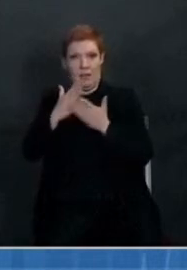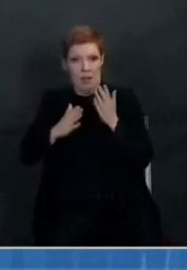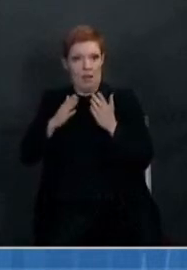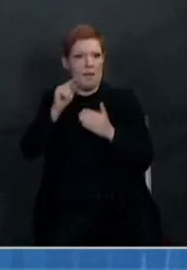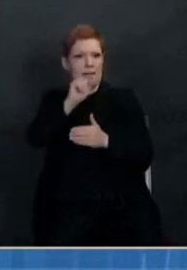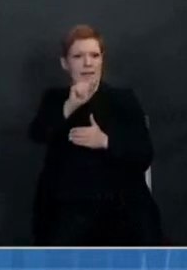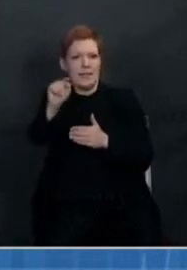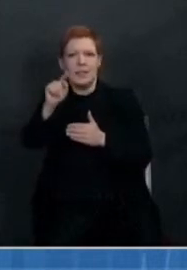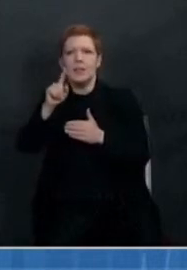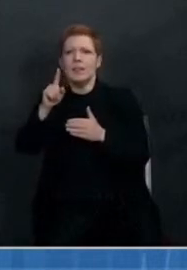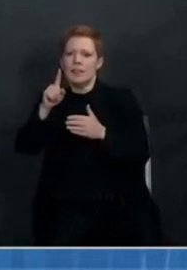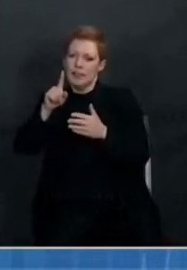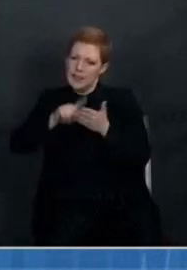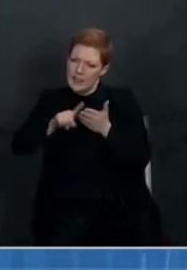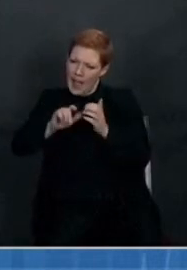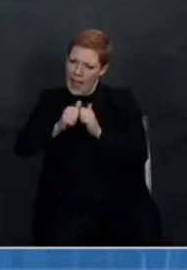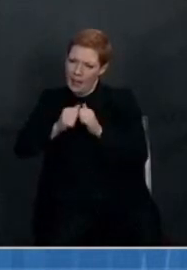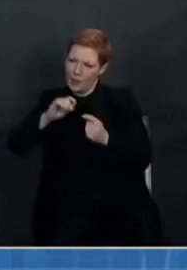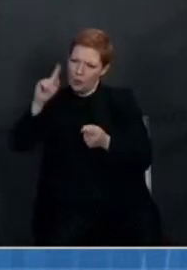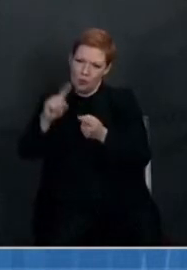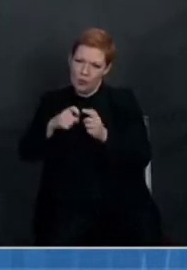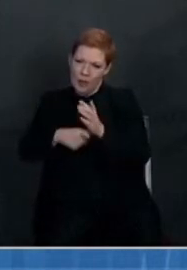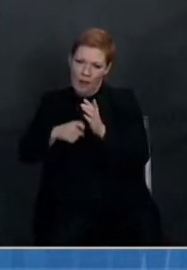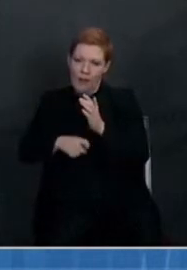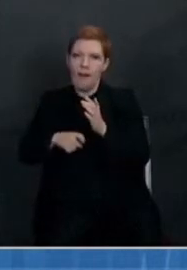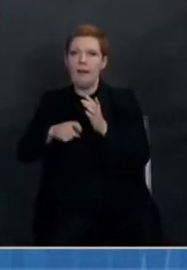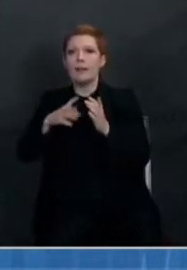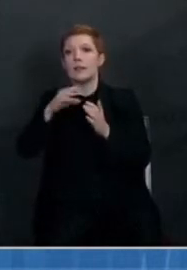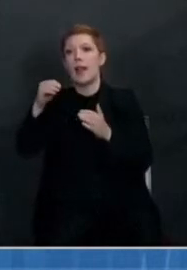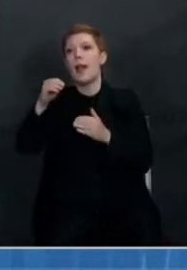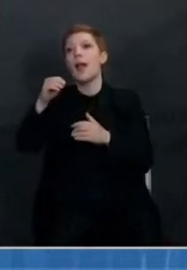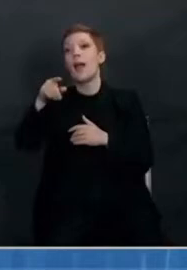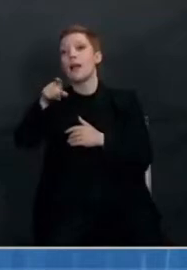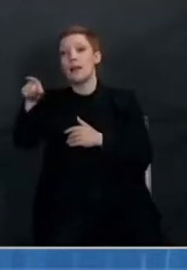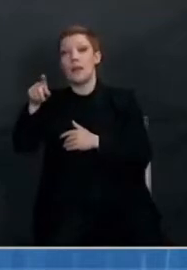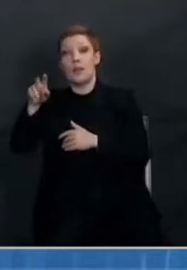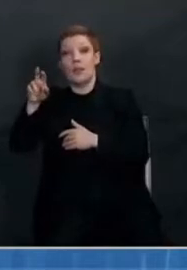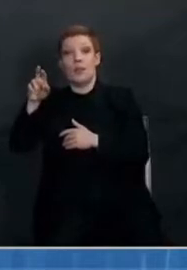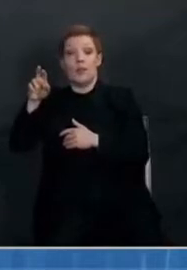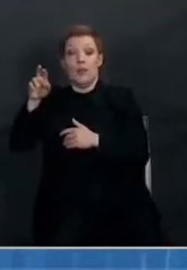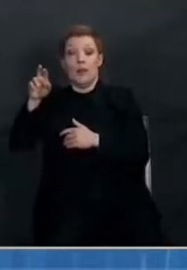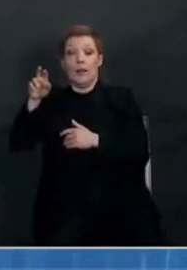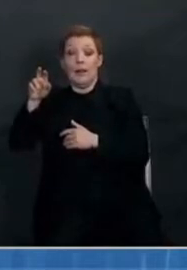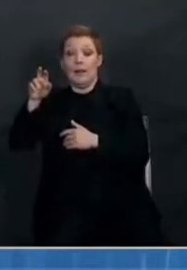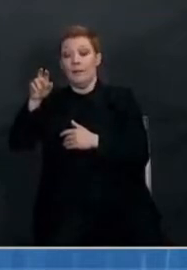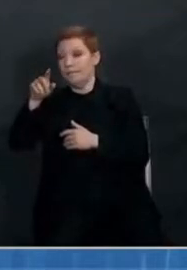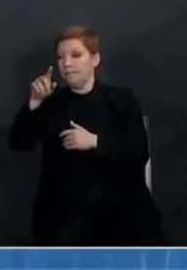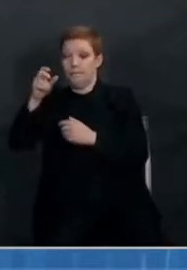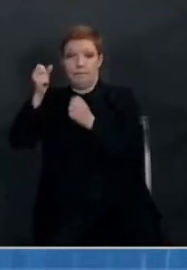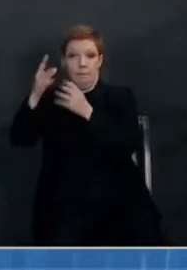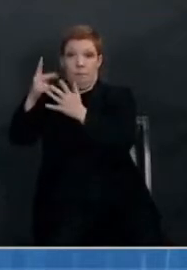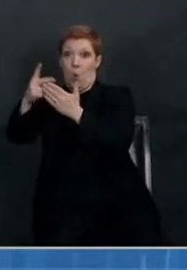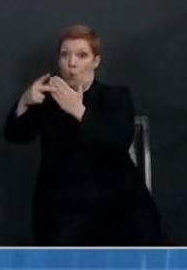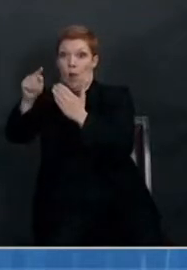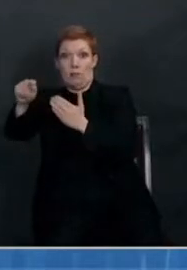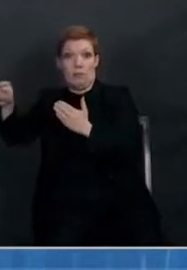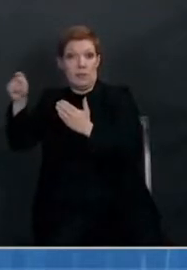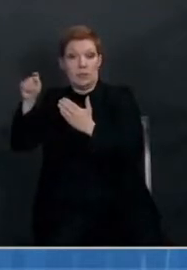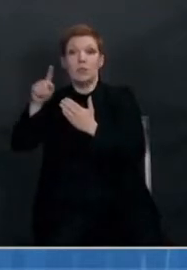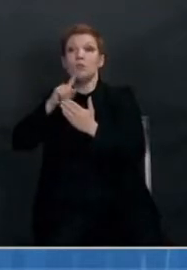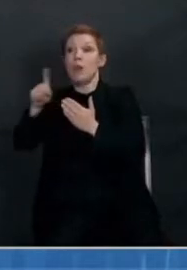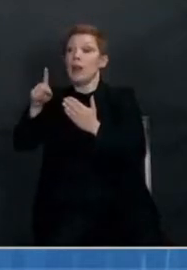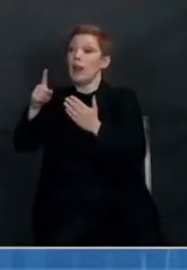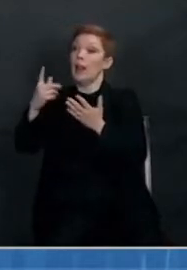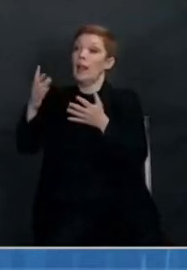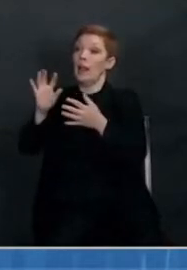The RADx program and many of the other programs to drive innovation has unleashed in many respects a side of America